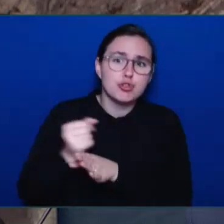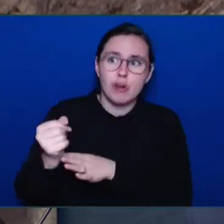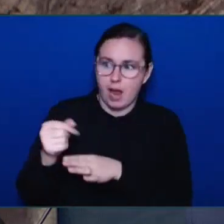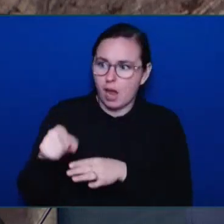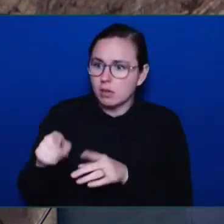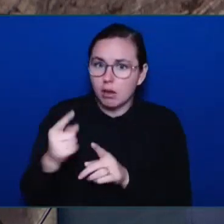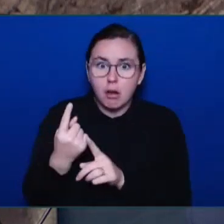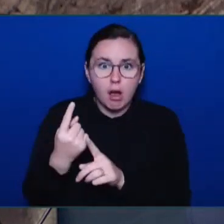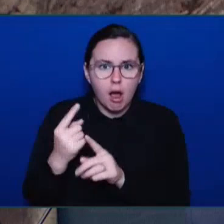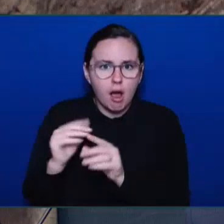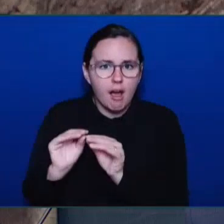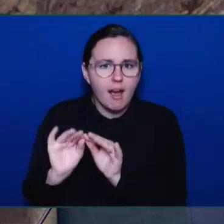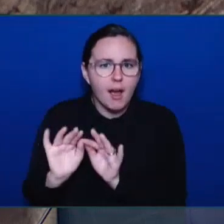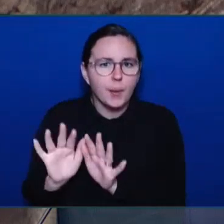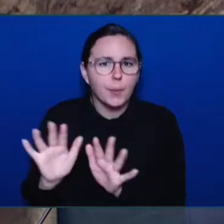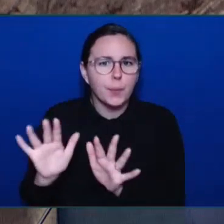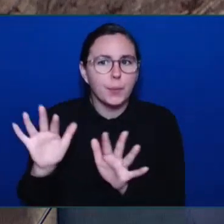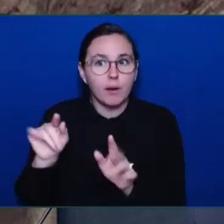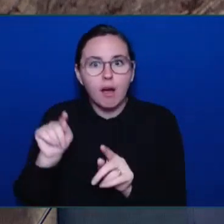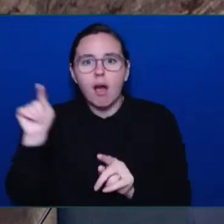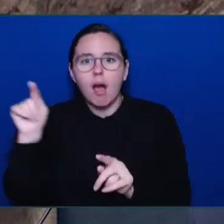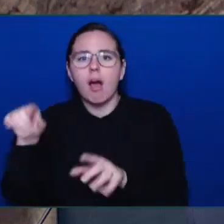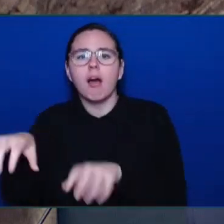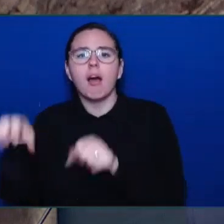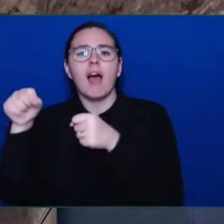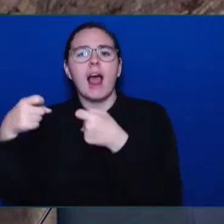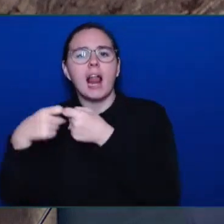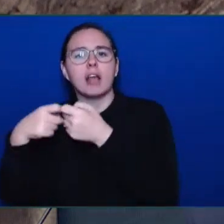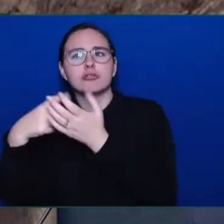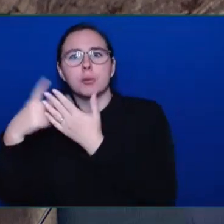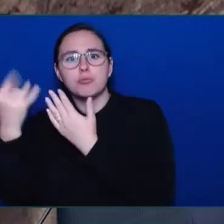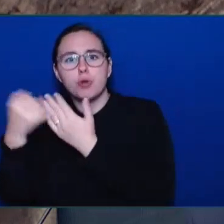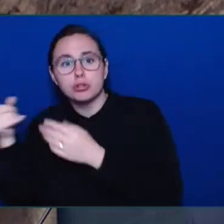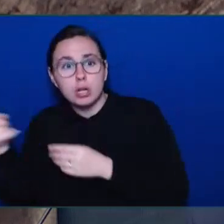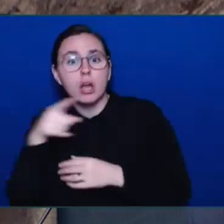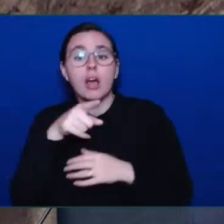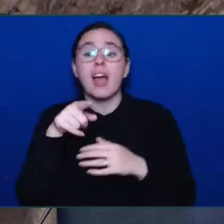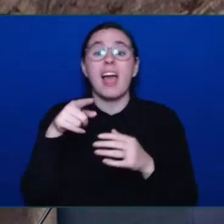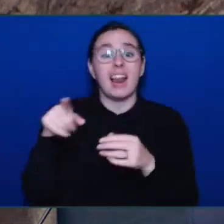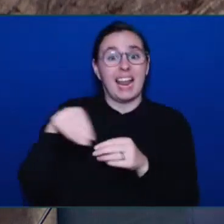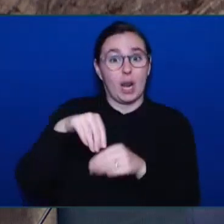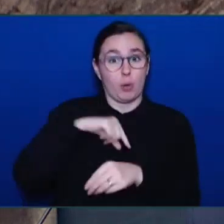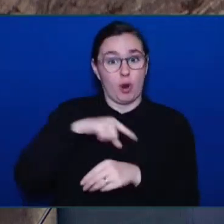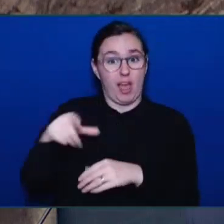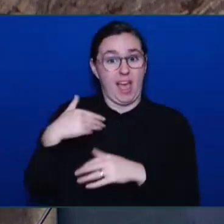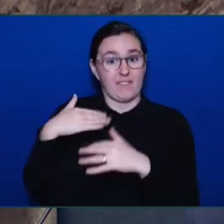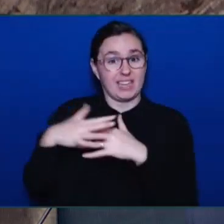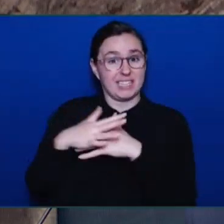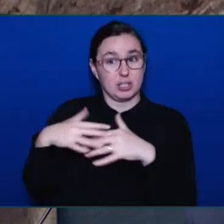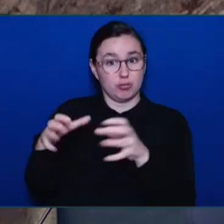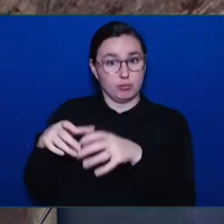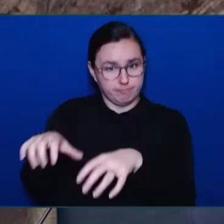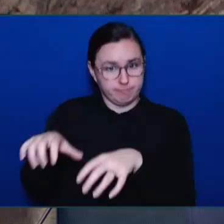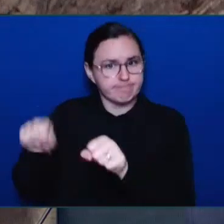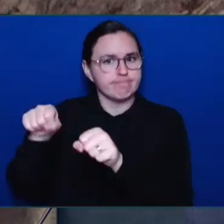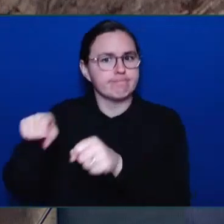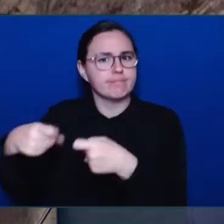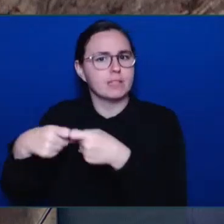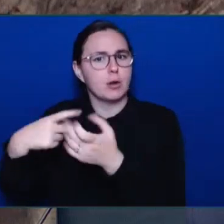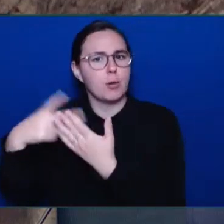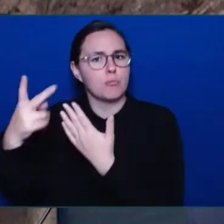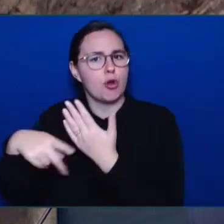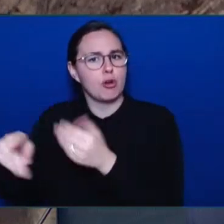with a group of Indigenous students at Quennell Junior School. Sat on a panel to speak at the BC Centre for Women in Trade's Leadership Training